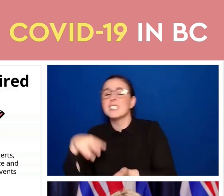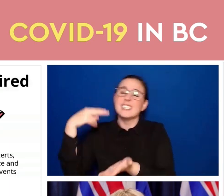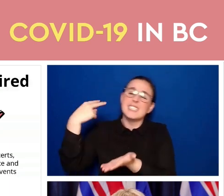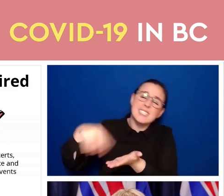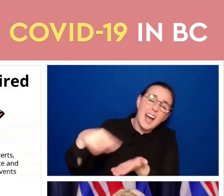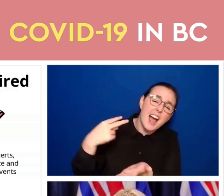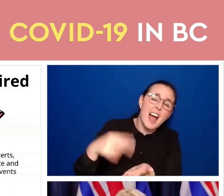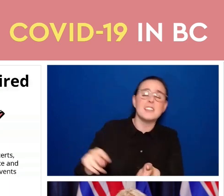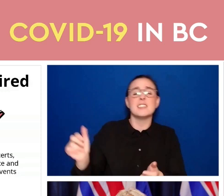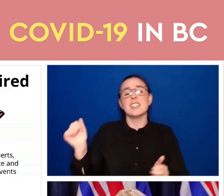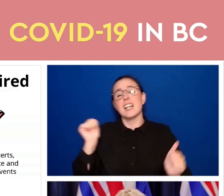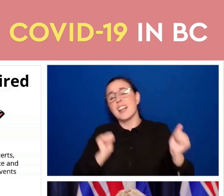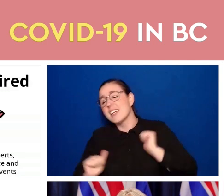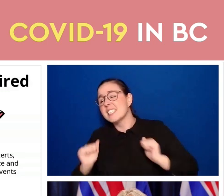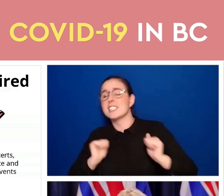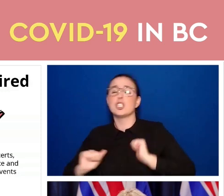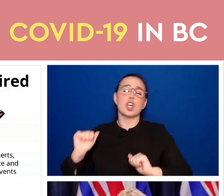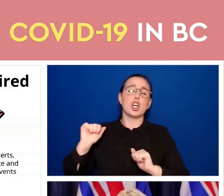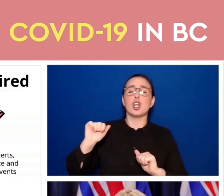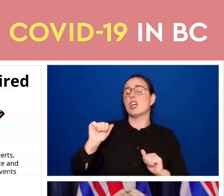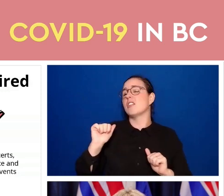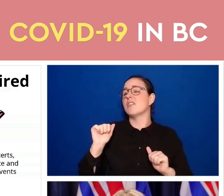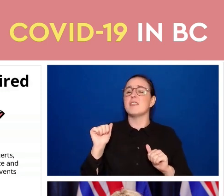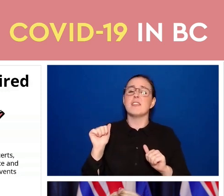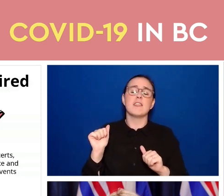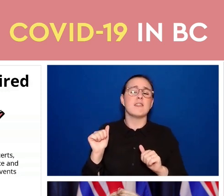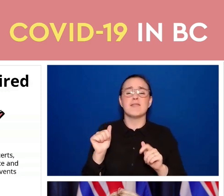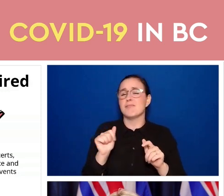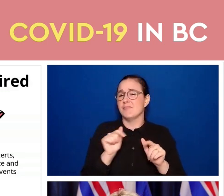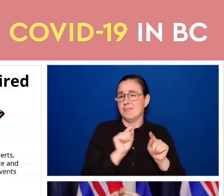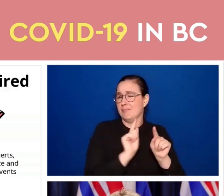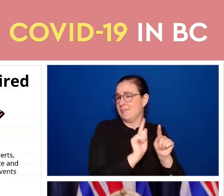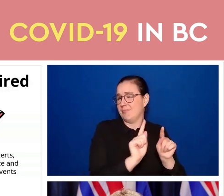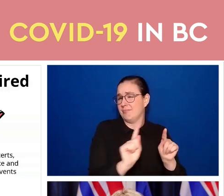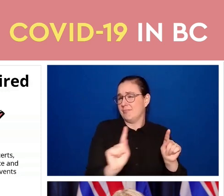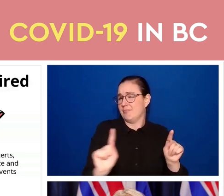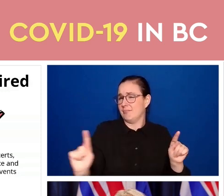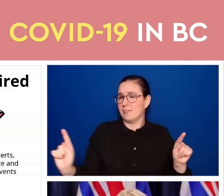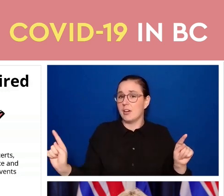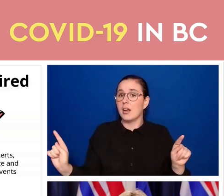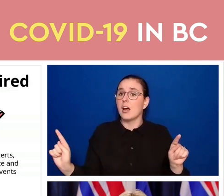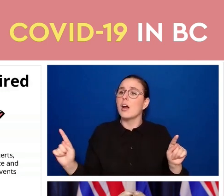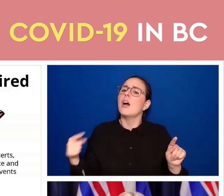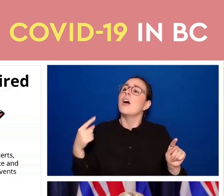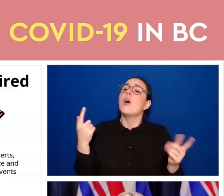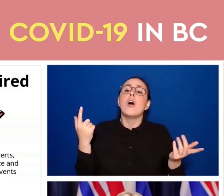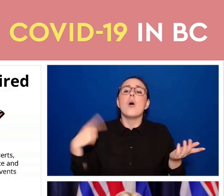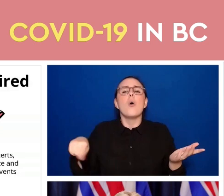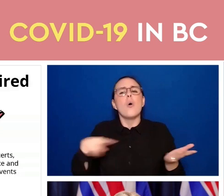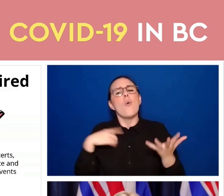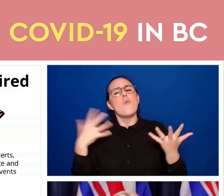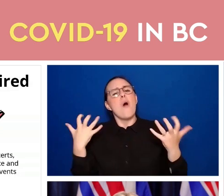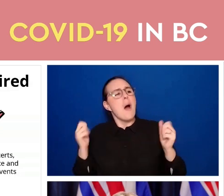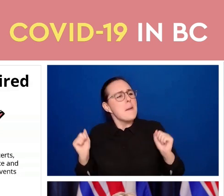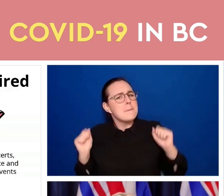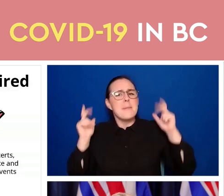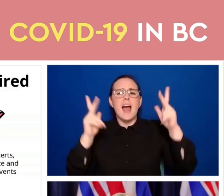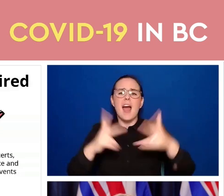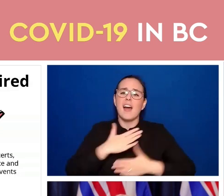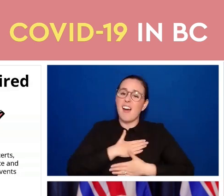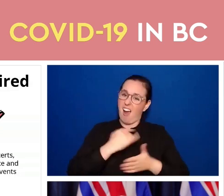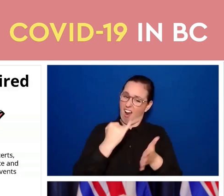we can get back to those arts events that we are so missing and being able to do it in a way that we can reassure each other is safe.